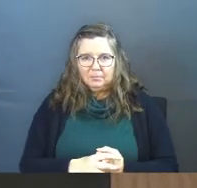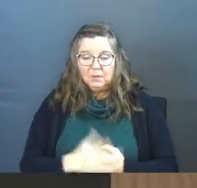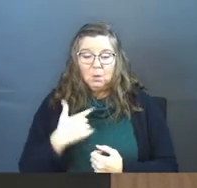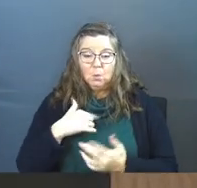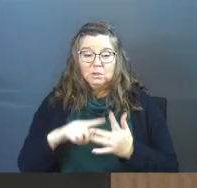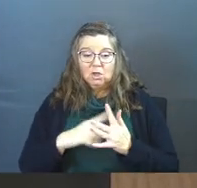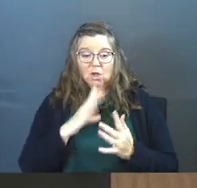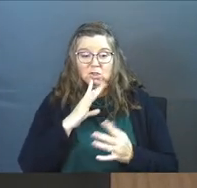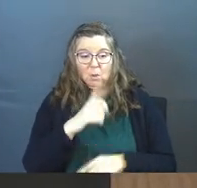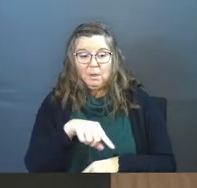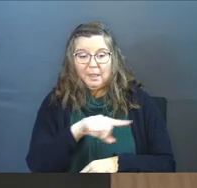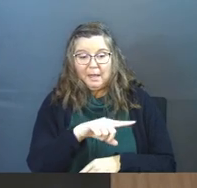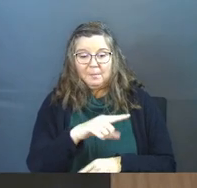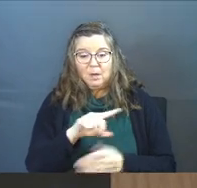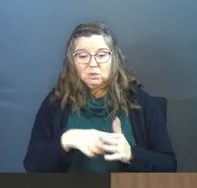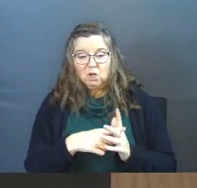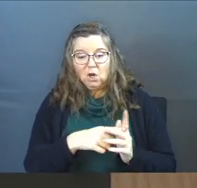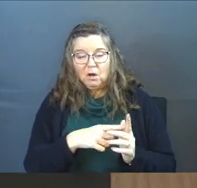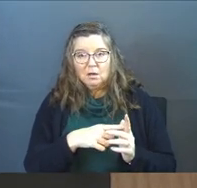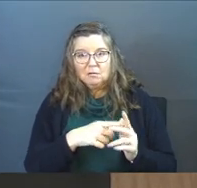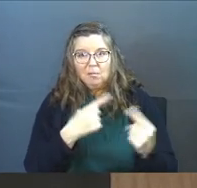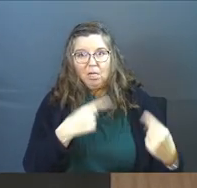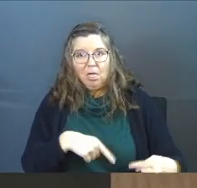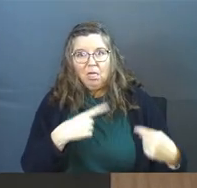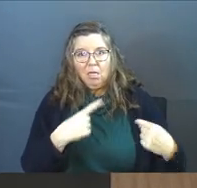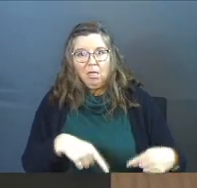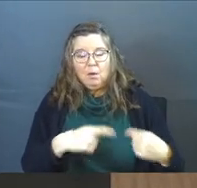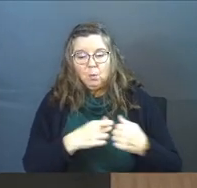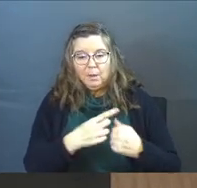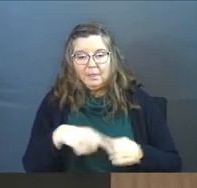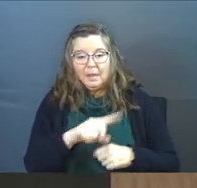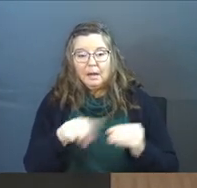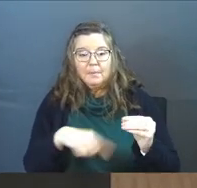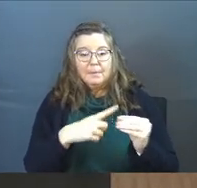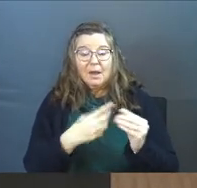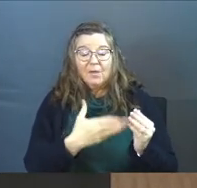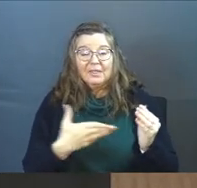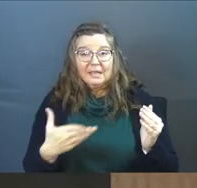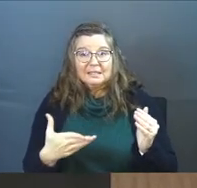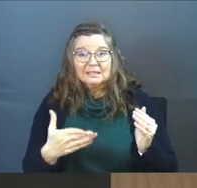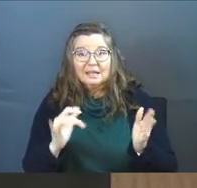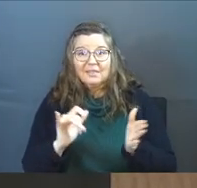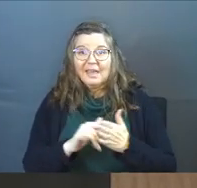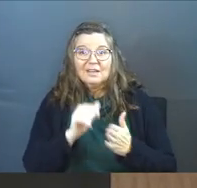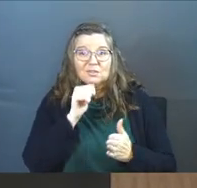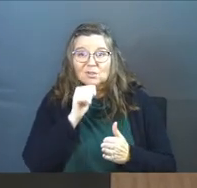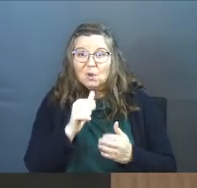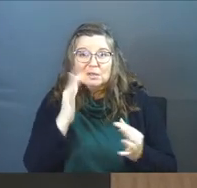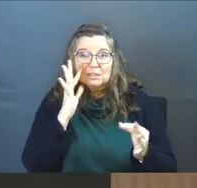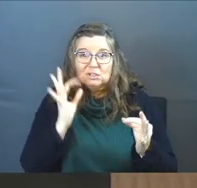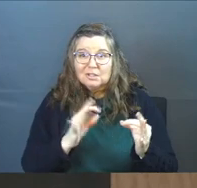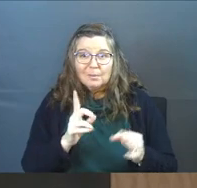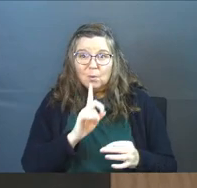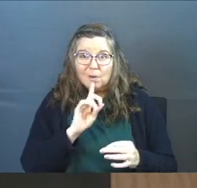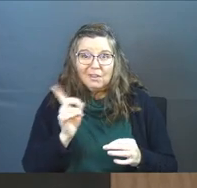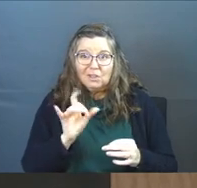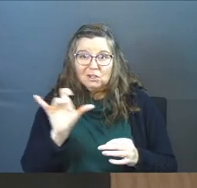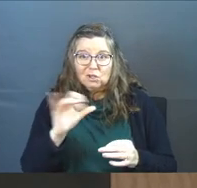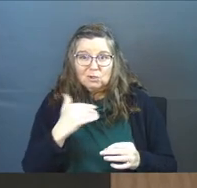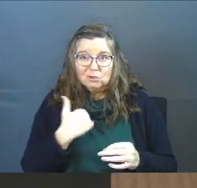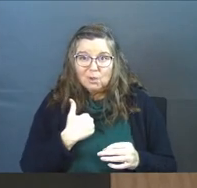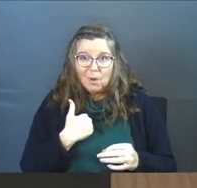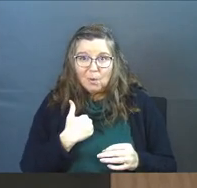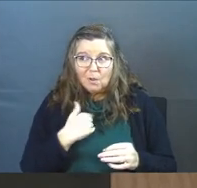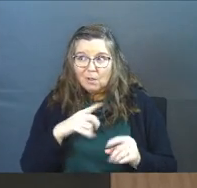We start talking to them and we start getting into arguments and debates with them about things that do not determine where their eternal